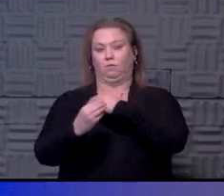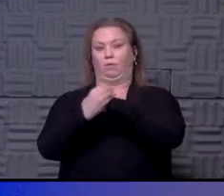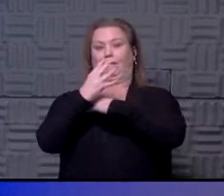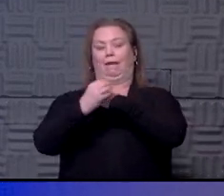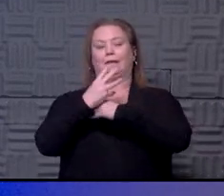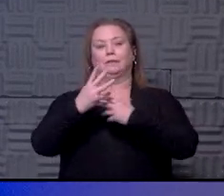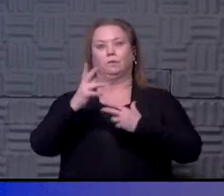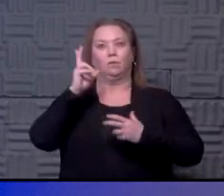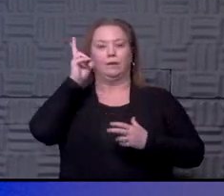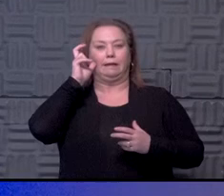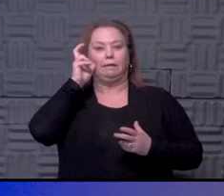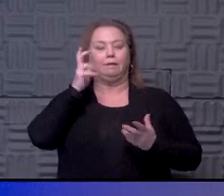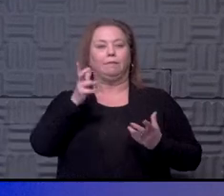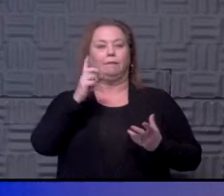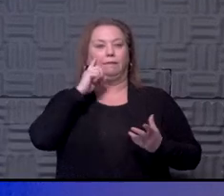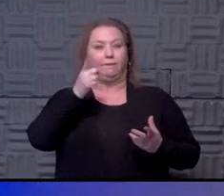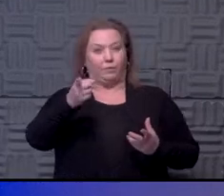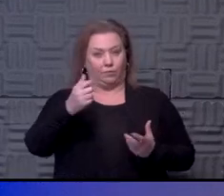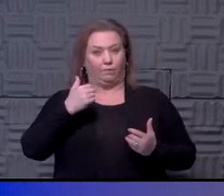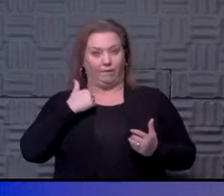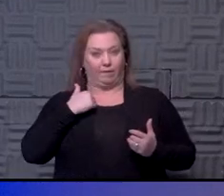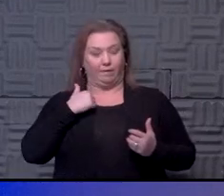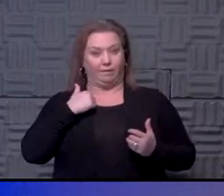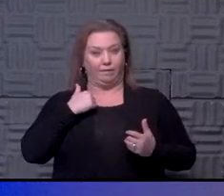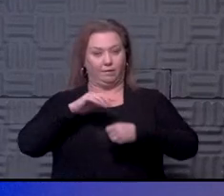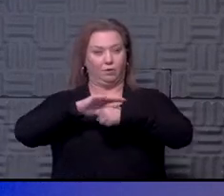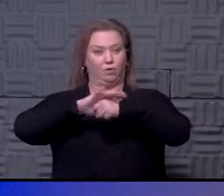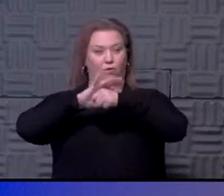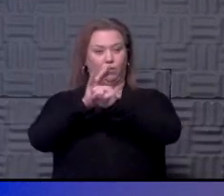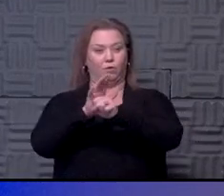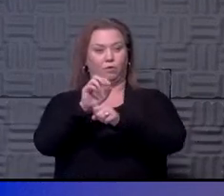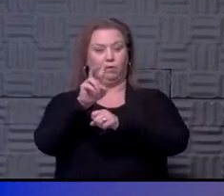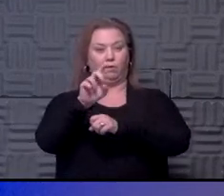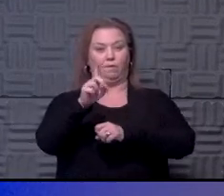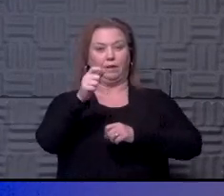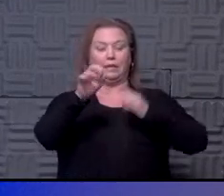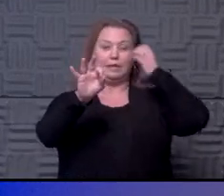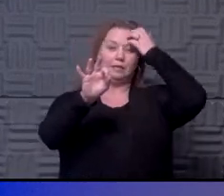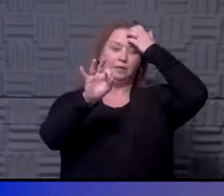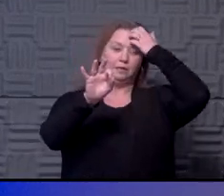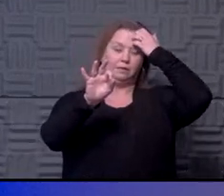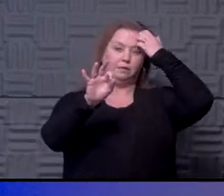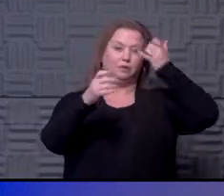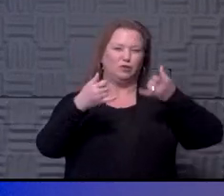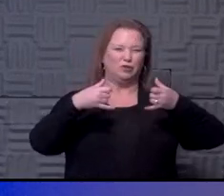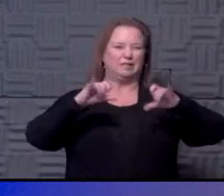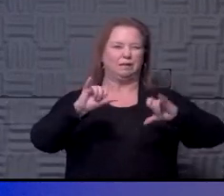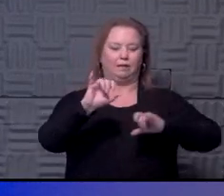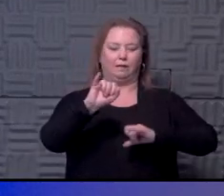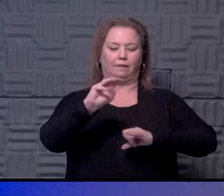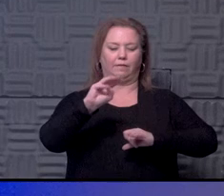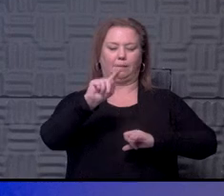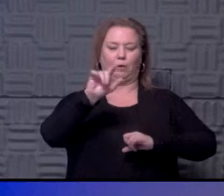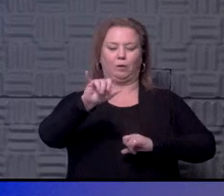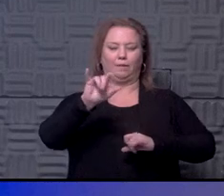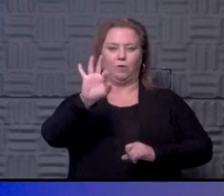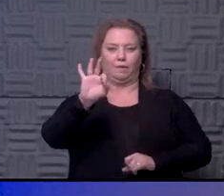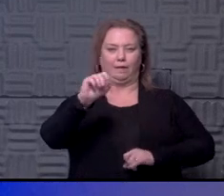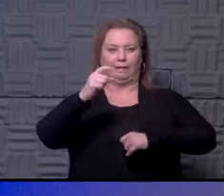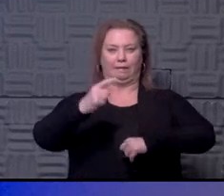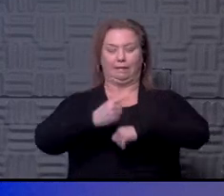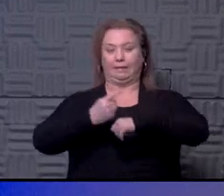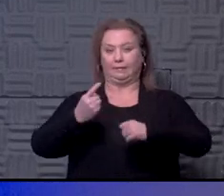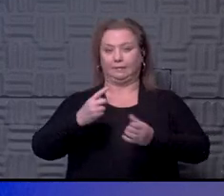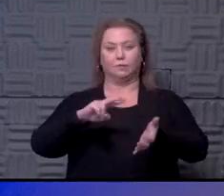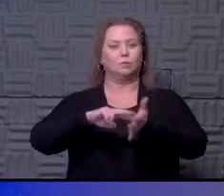that, you know, if you've had COVID-19, you should probably still have immunity for at least 90 days. Now,